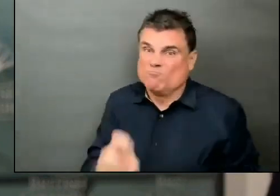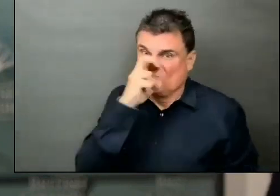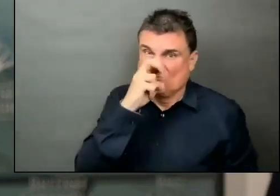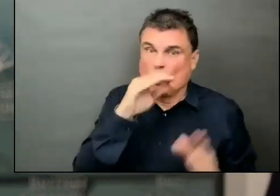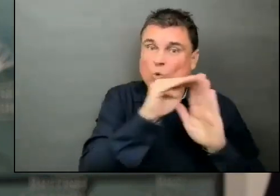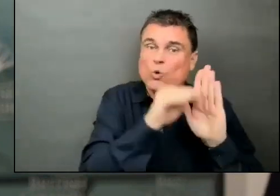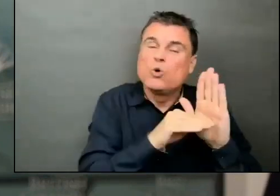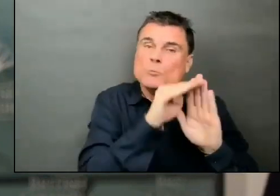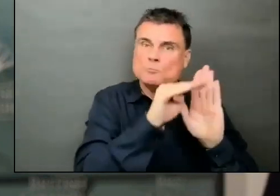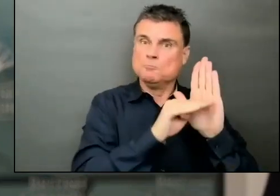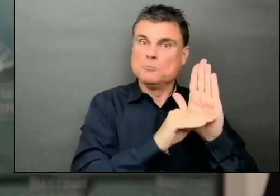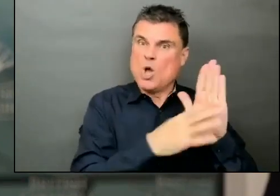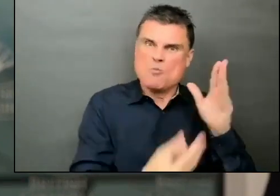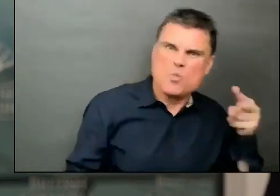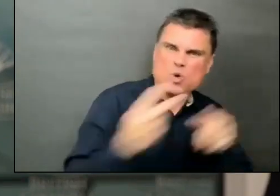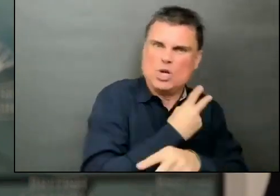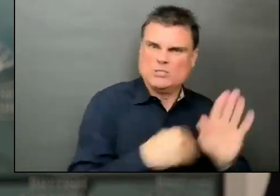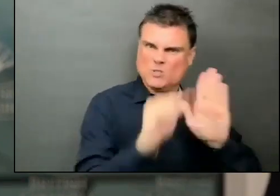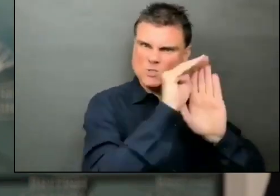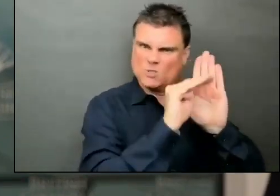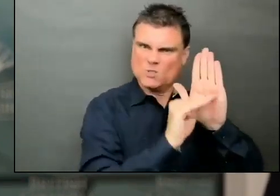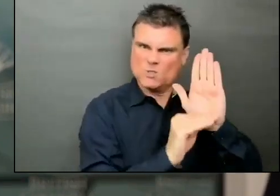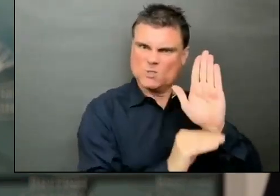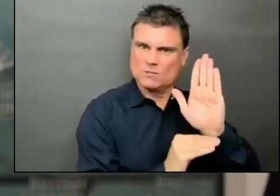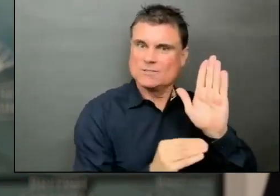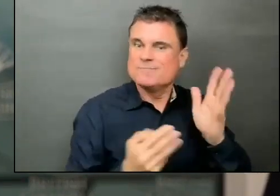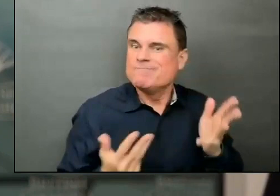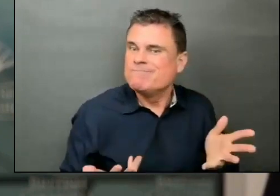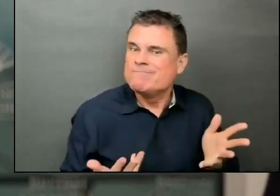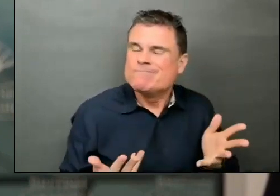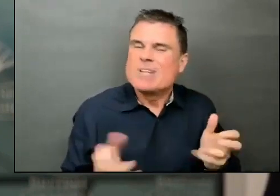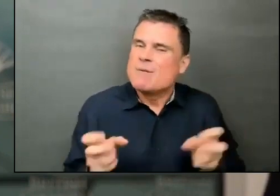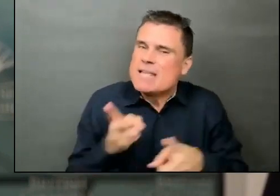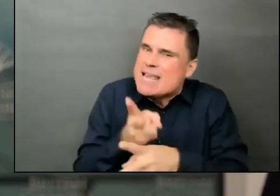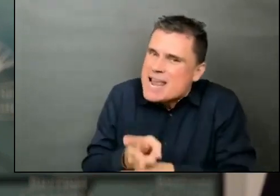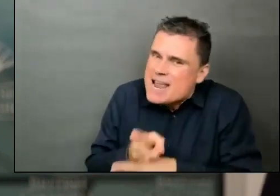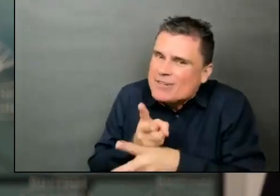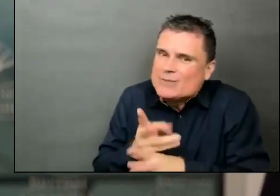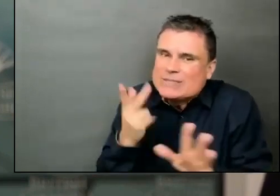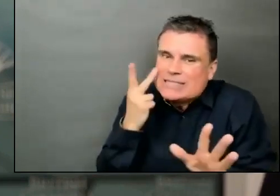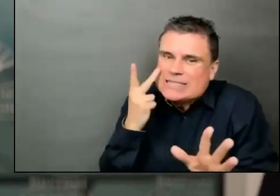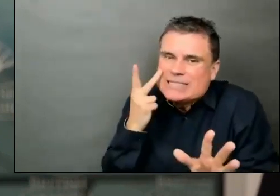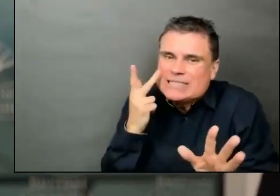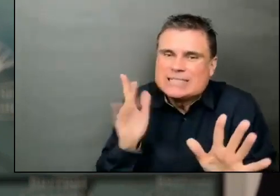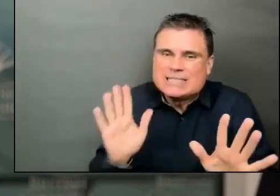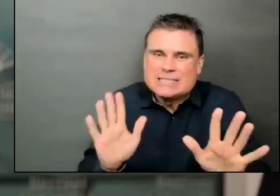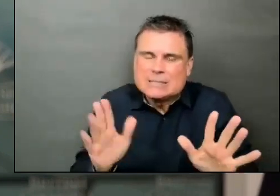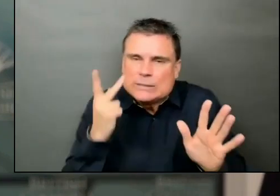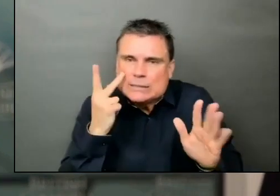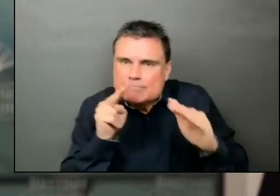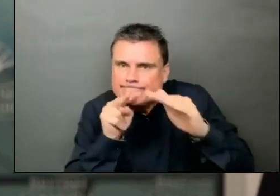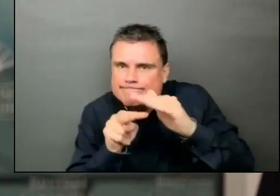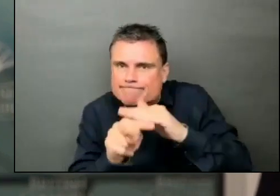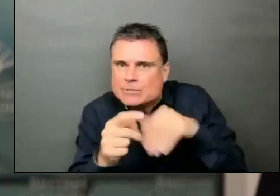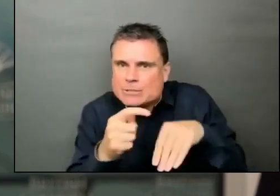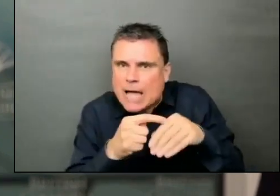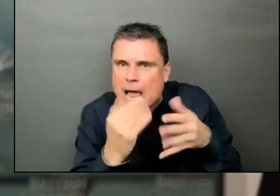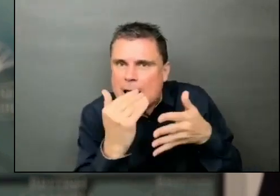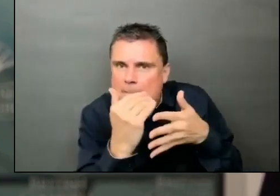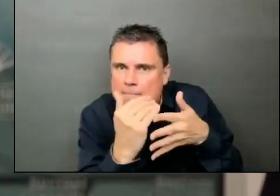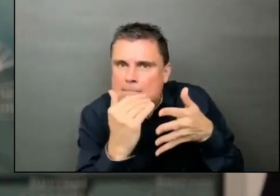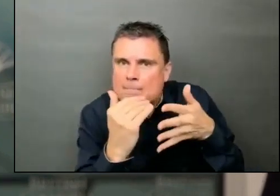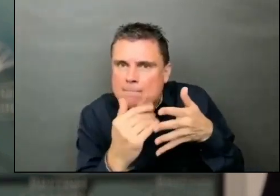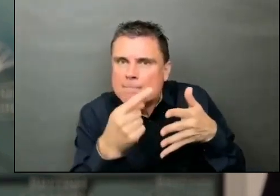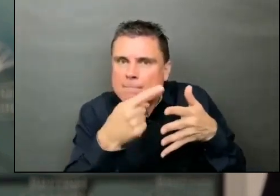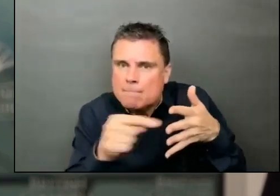I don't want to go there but right now we need to buy that time to understand, to stay the course so we can, you know, part